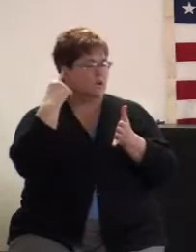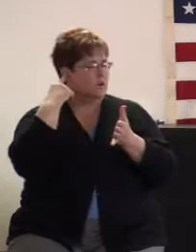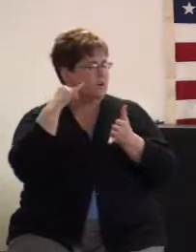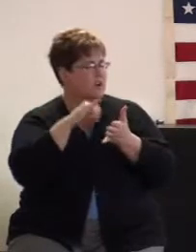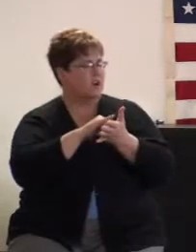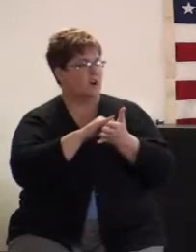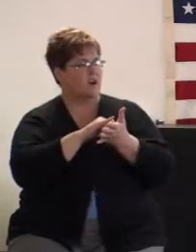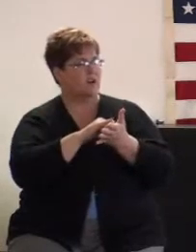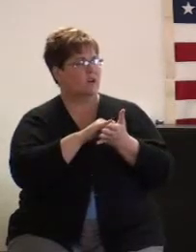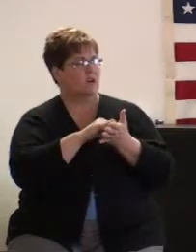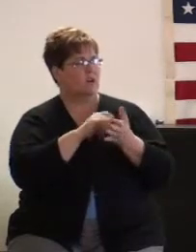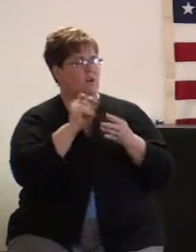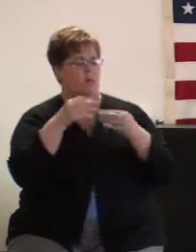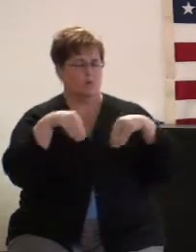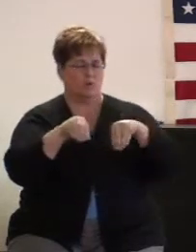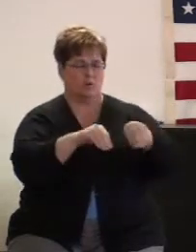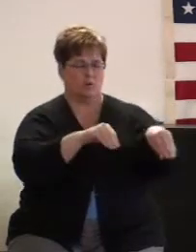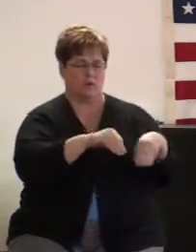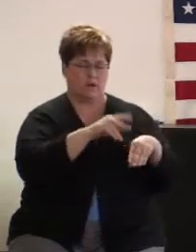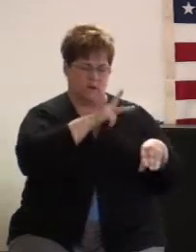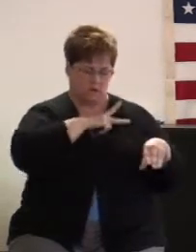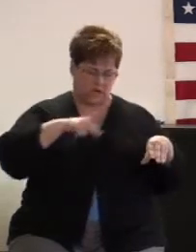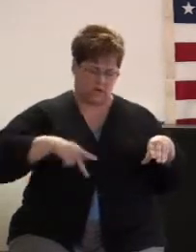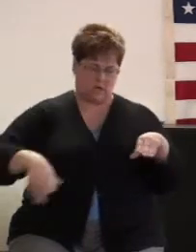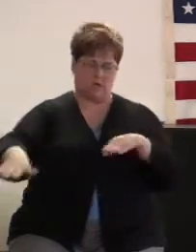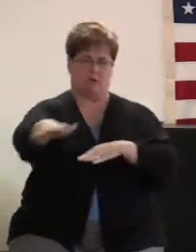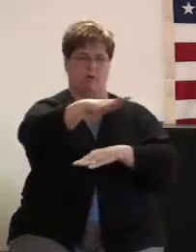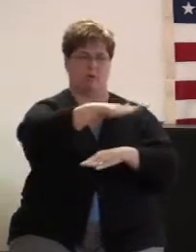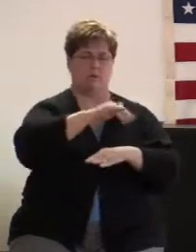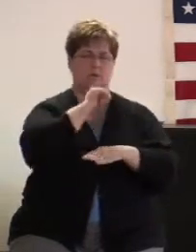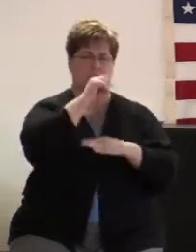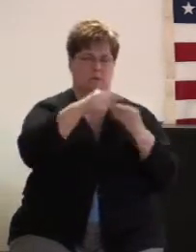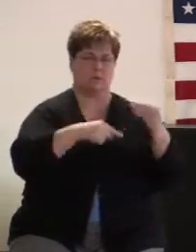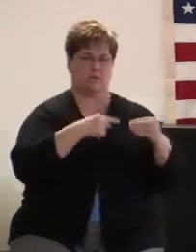when you move in kingdom it's not about you.